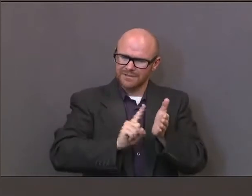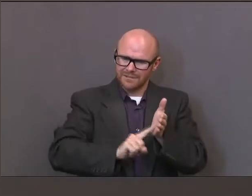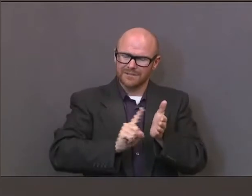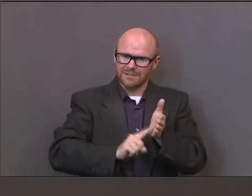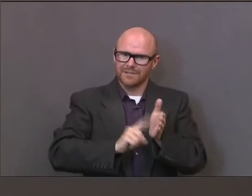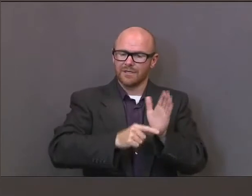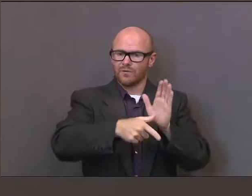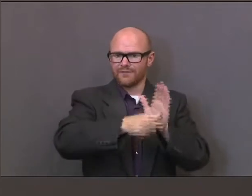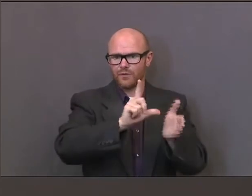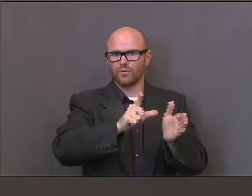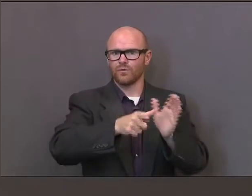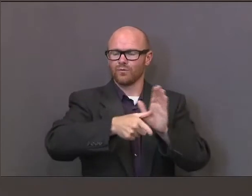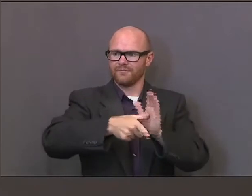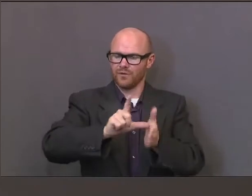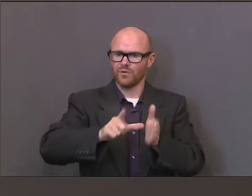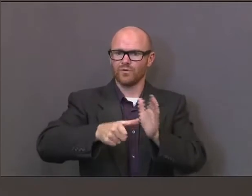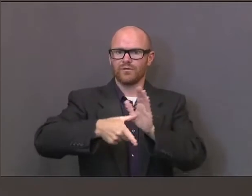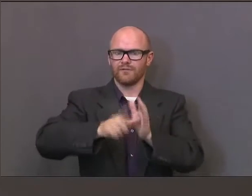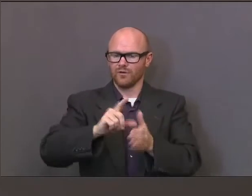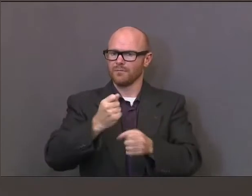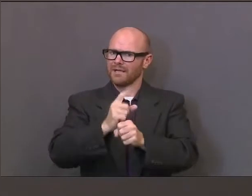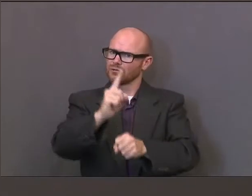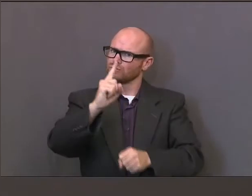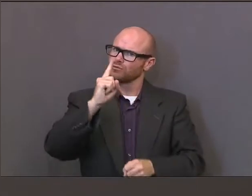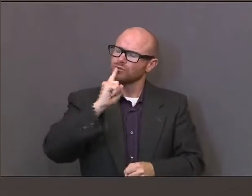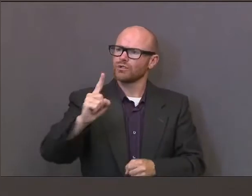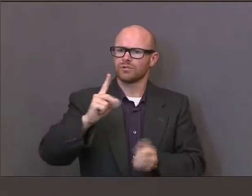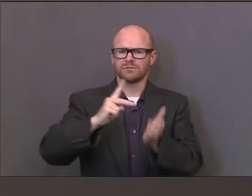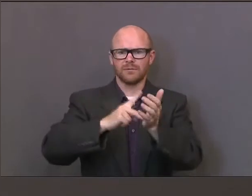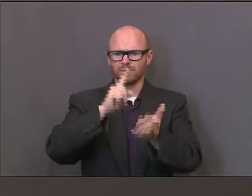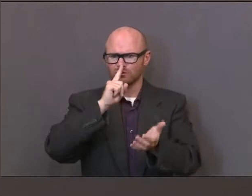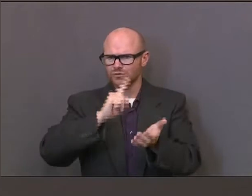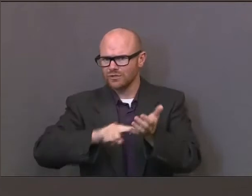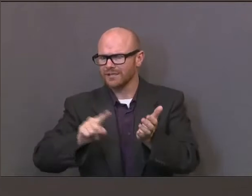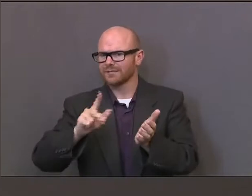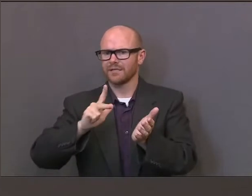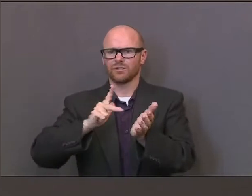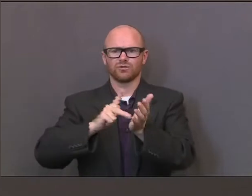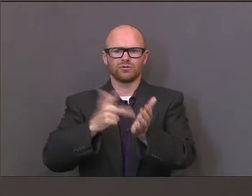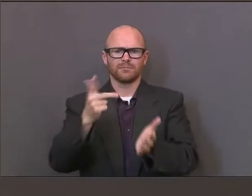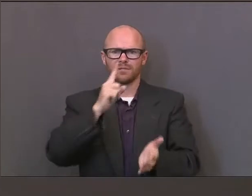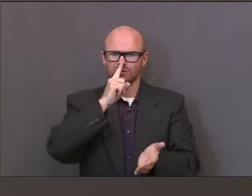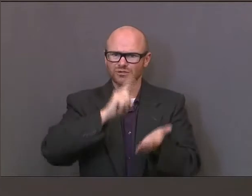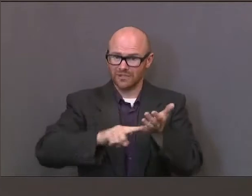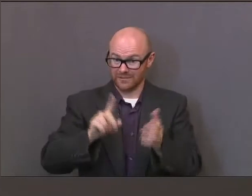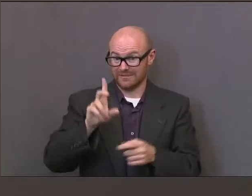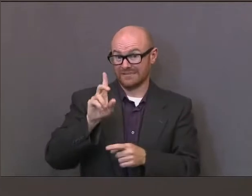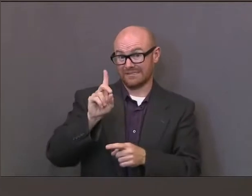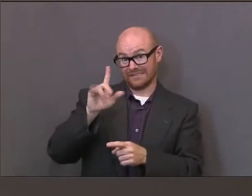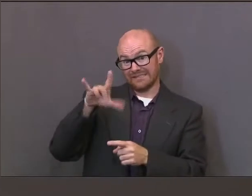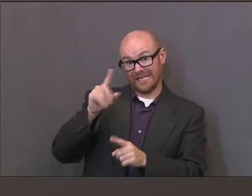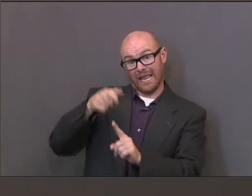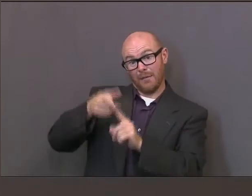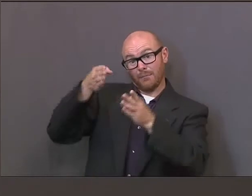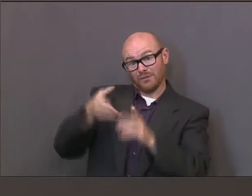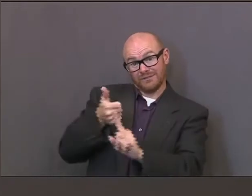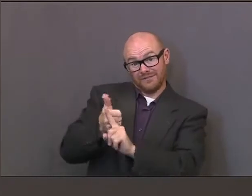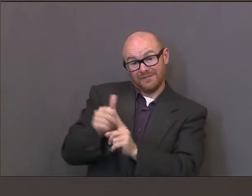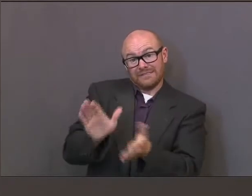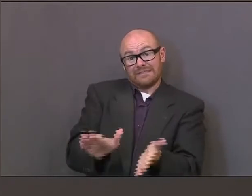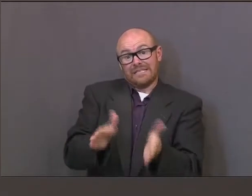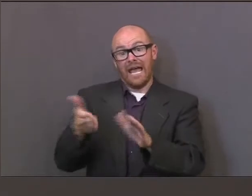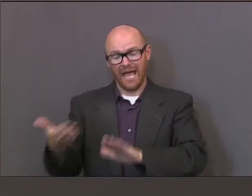in depth to the degree necessary to make an ascertainment as to whether COVID is, in fact, part of,